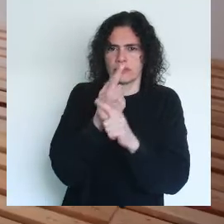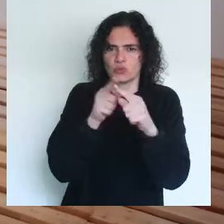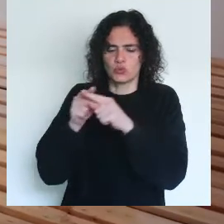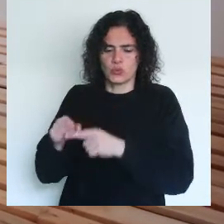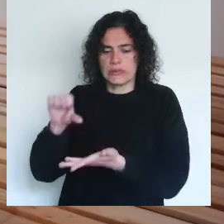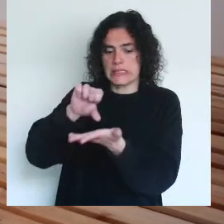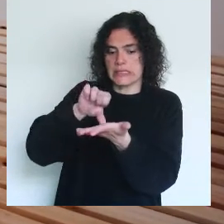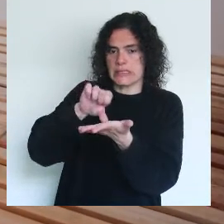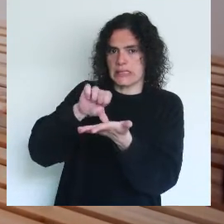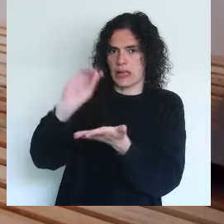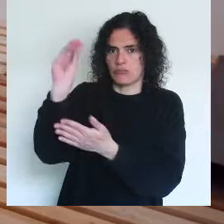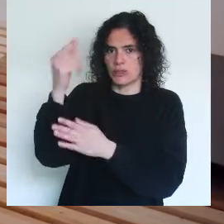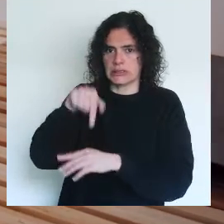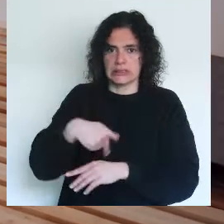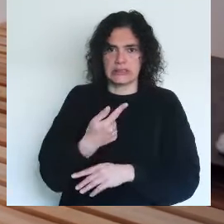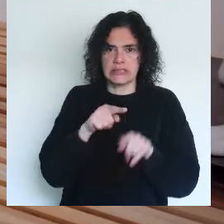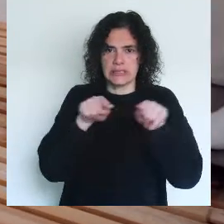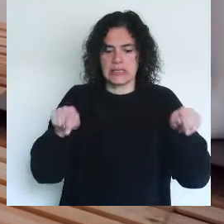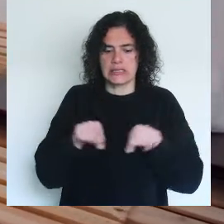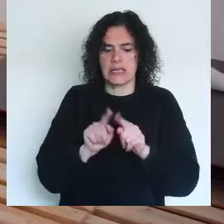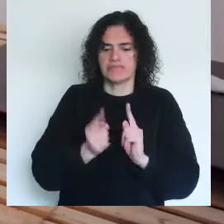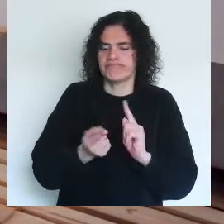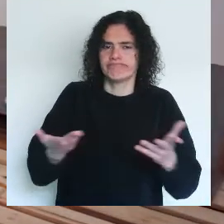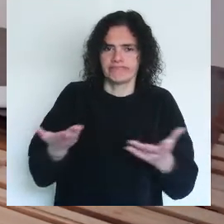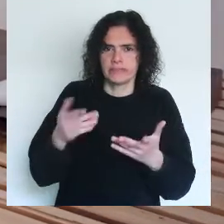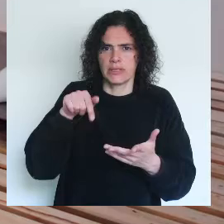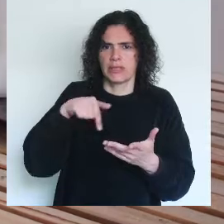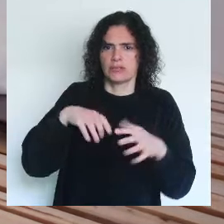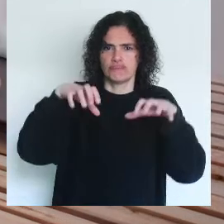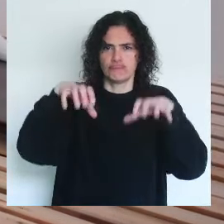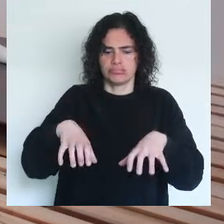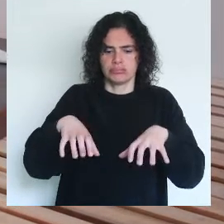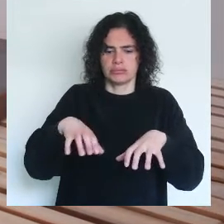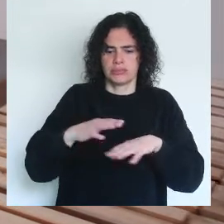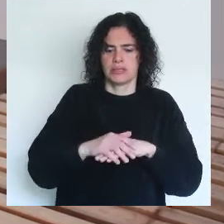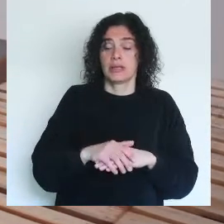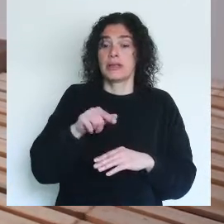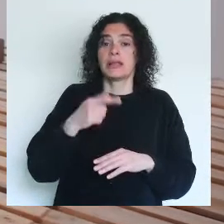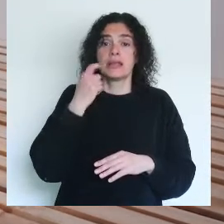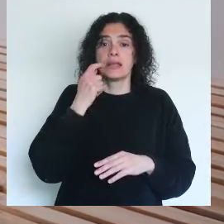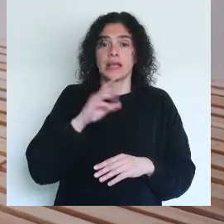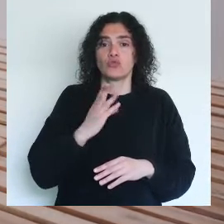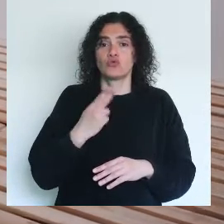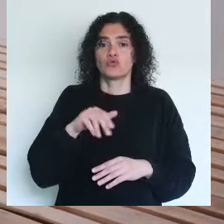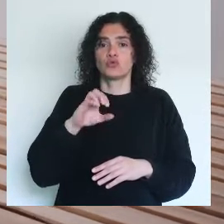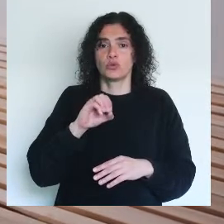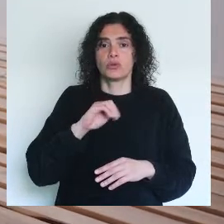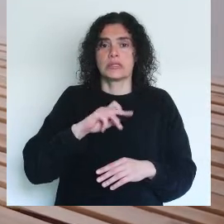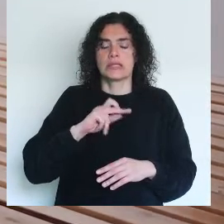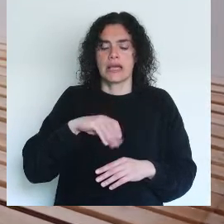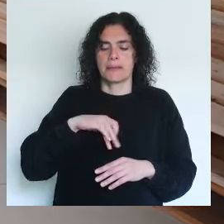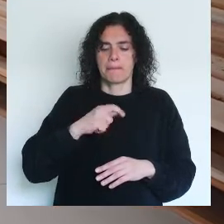works. The central piece of this room is this installation by Giulio